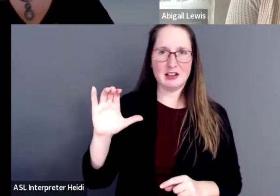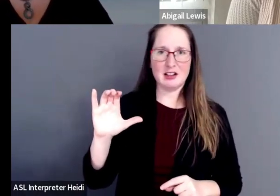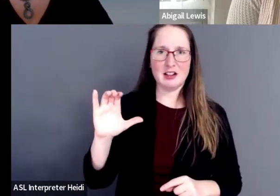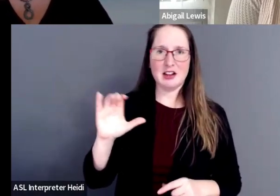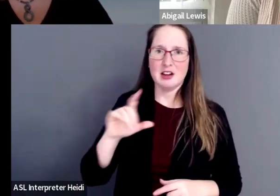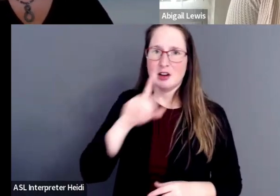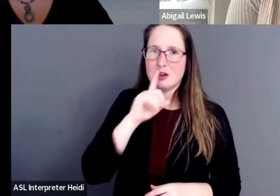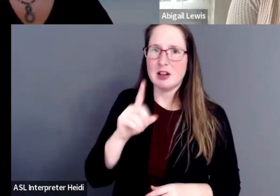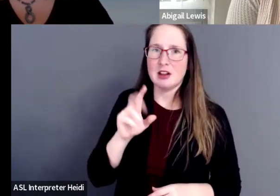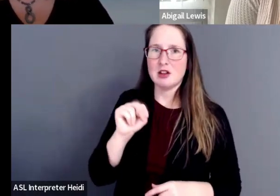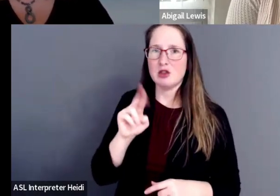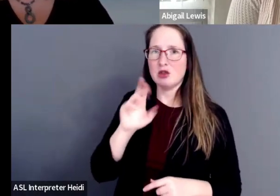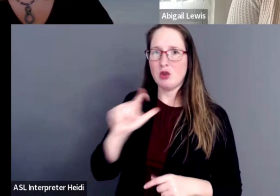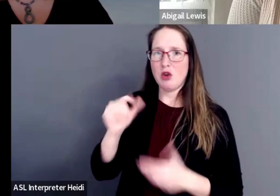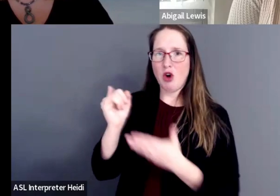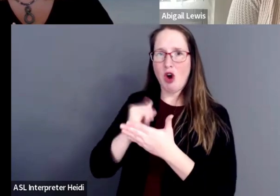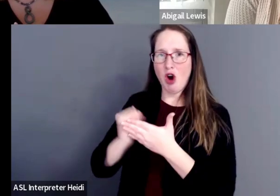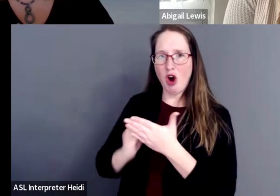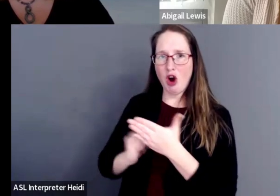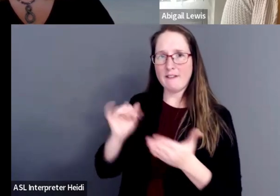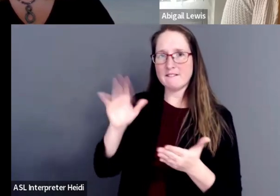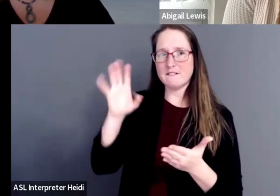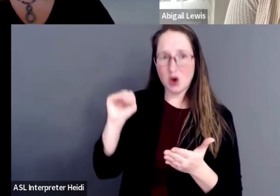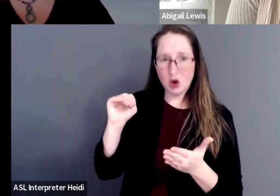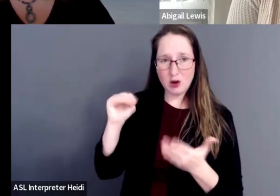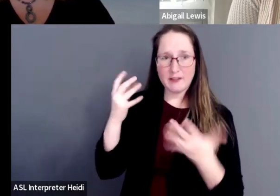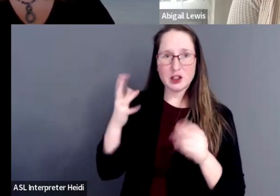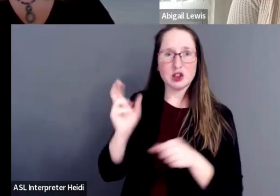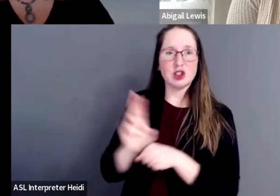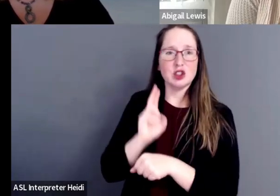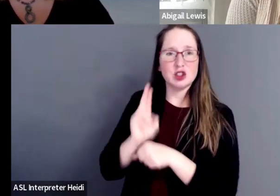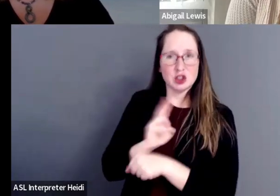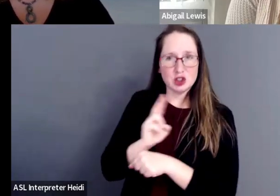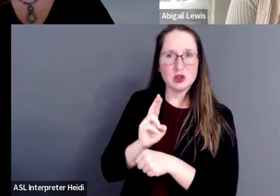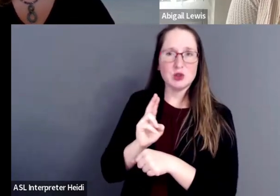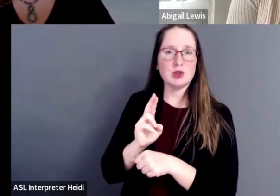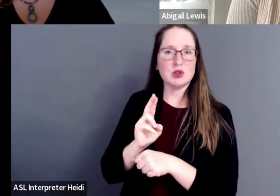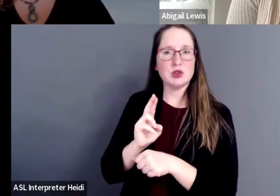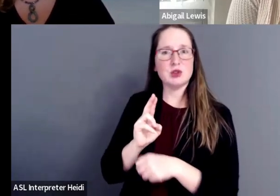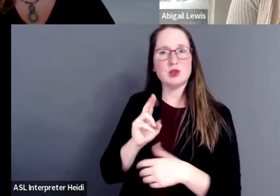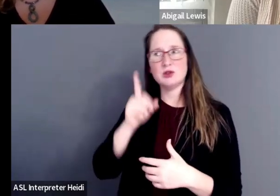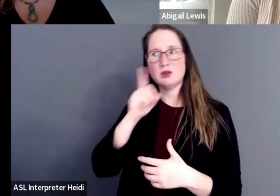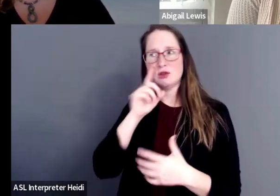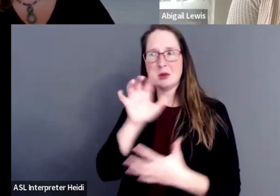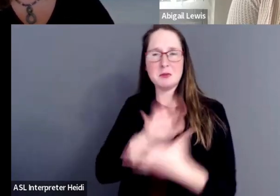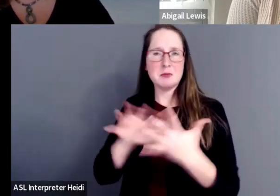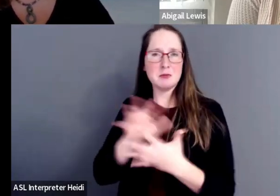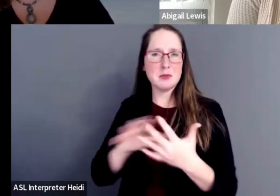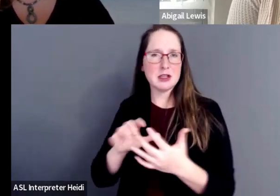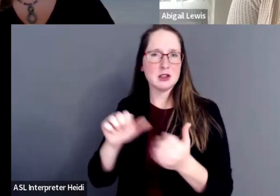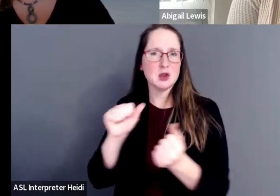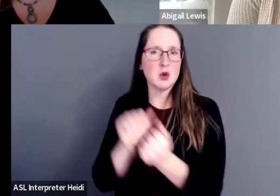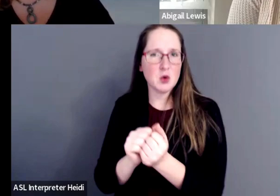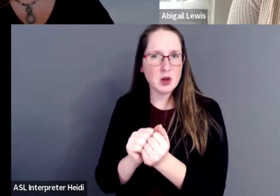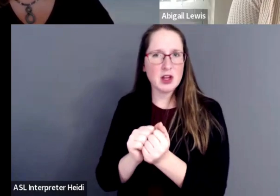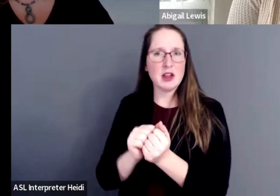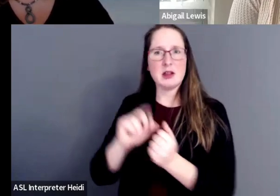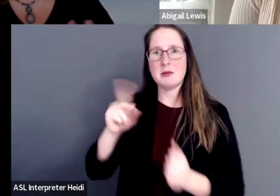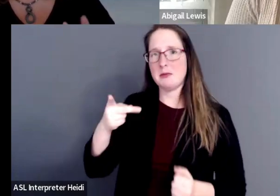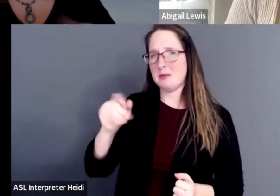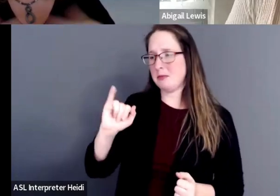art form where you use Damar resin that's mixed with pigment of oil